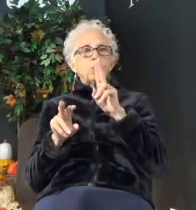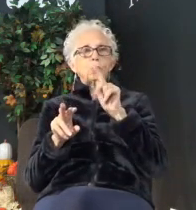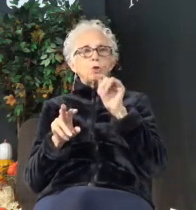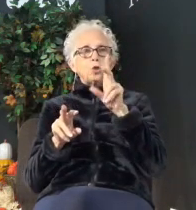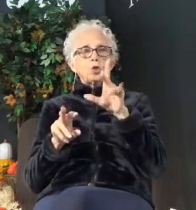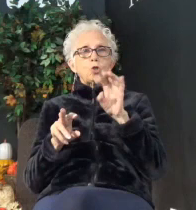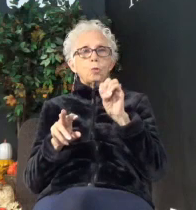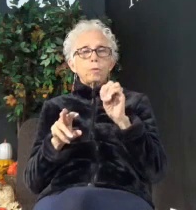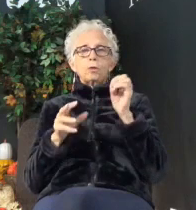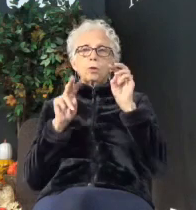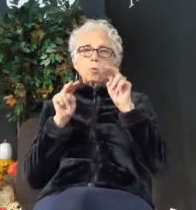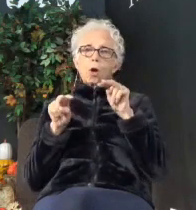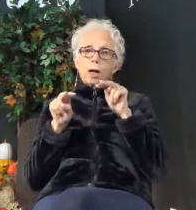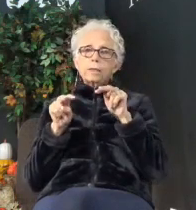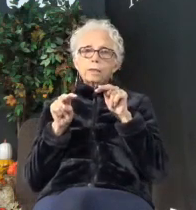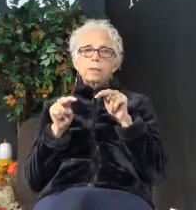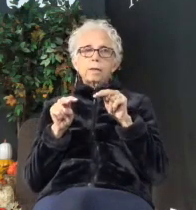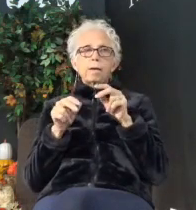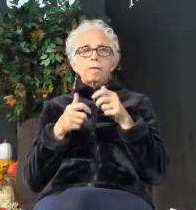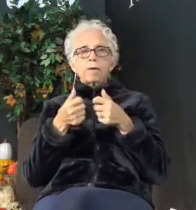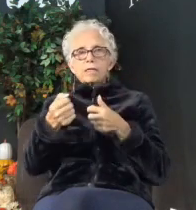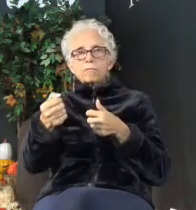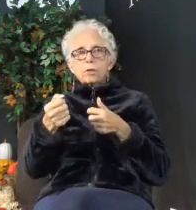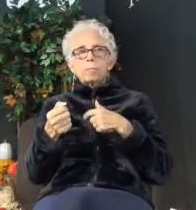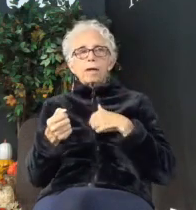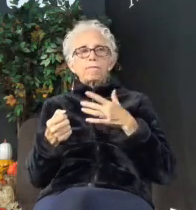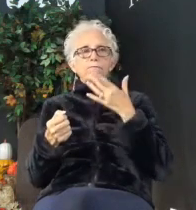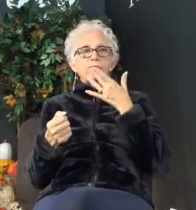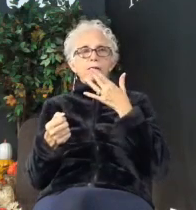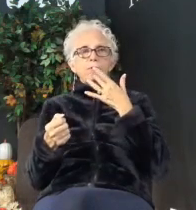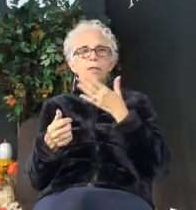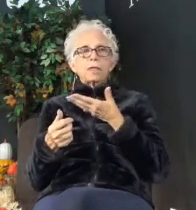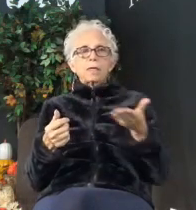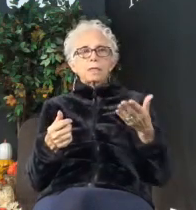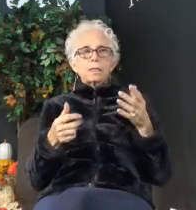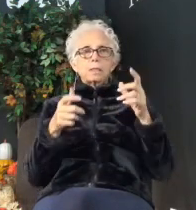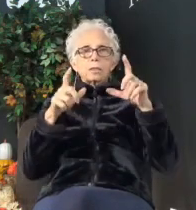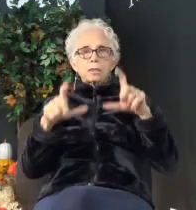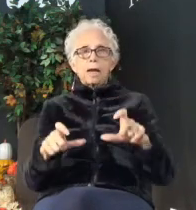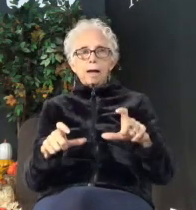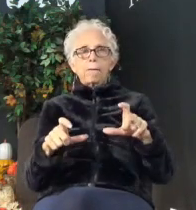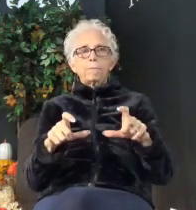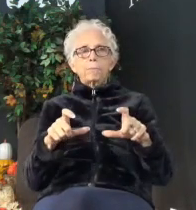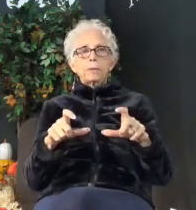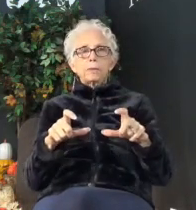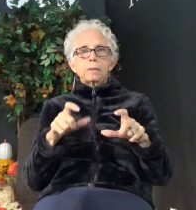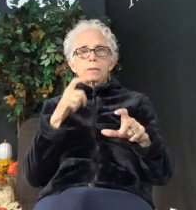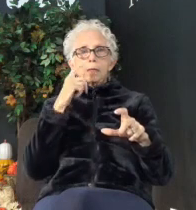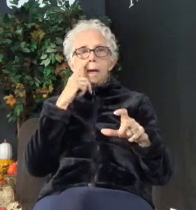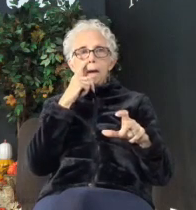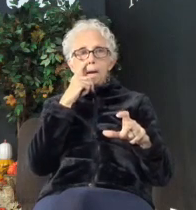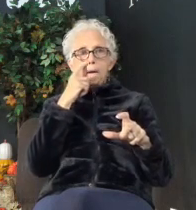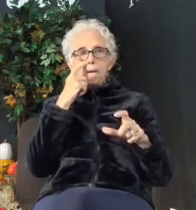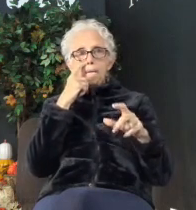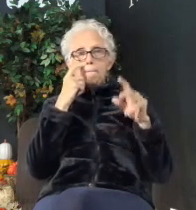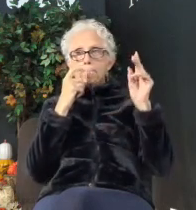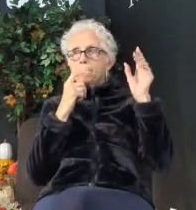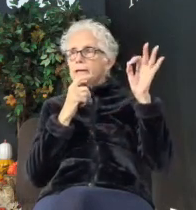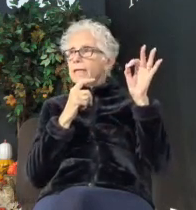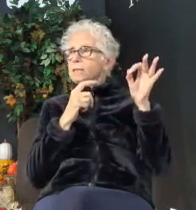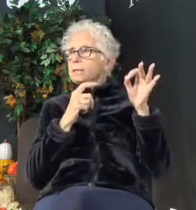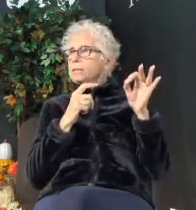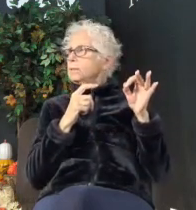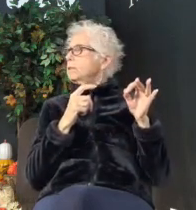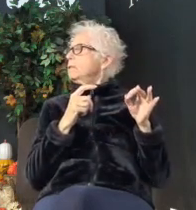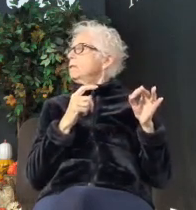and watch it. You can fast forward. My favorite thing to do is to freeze frame in these silly spots. Pastor Fred looks so funny when I